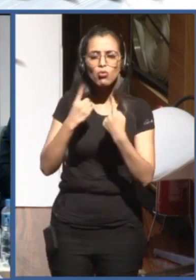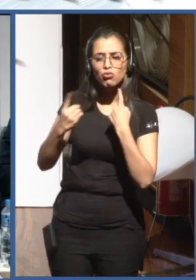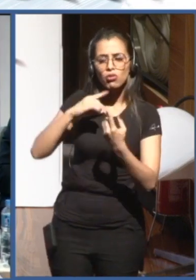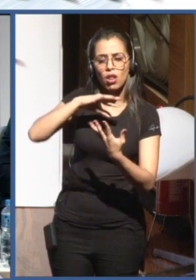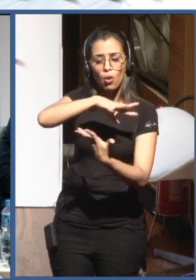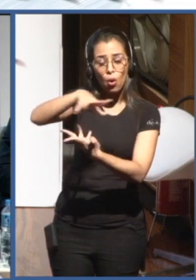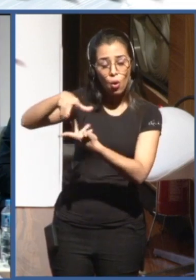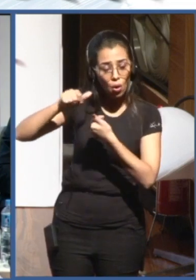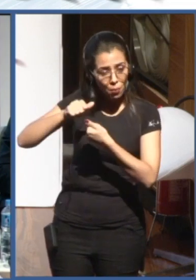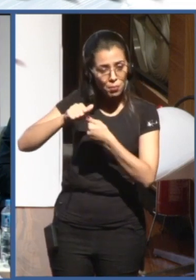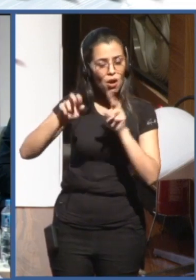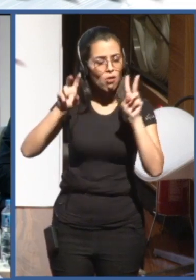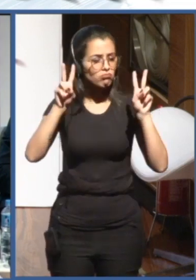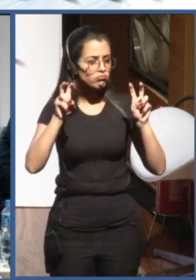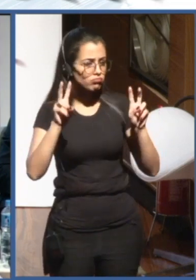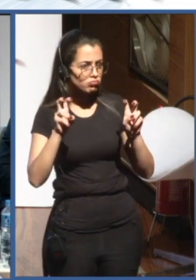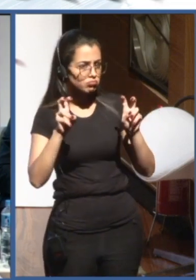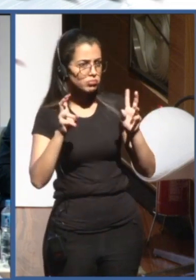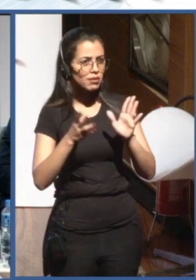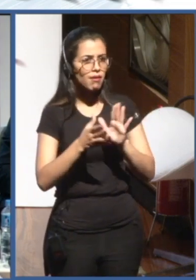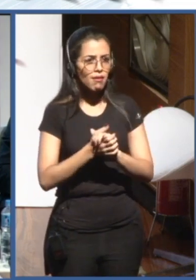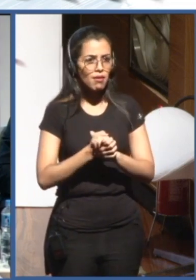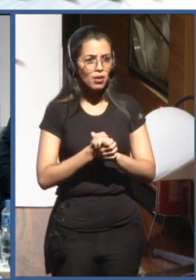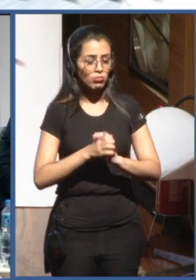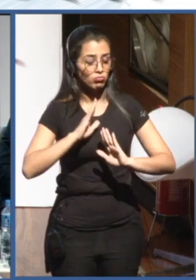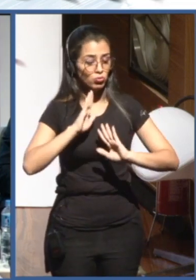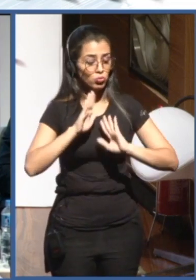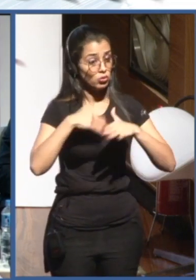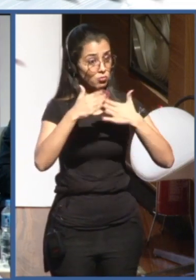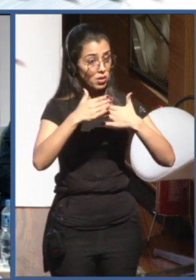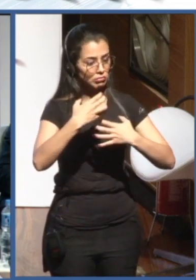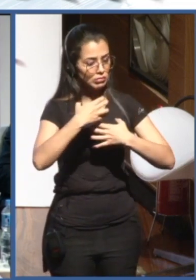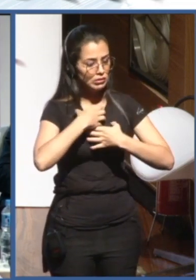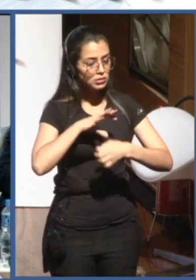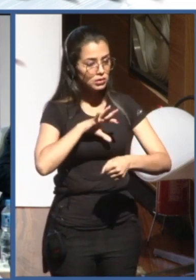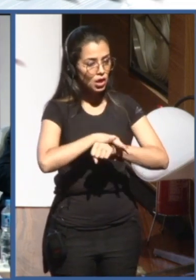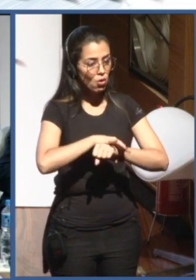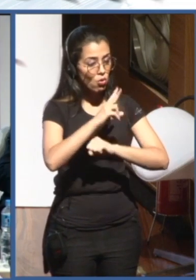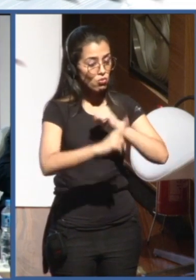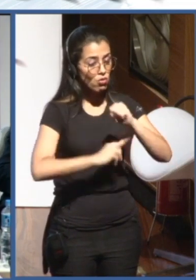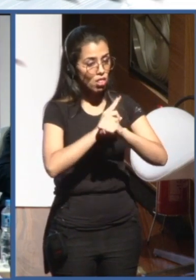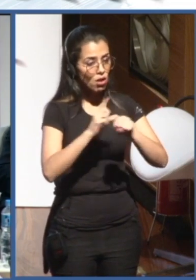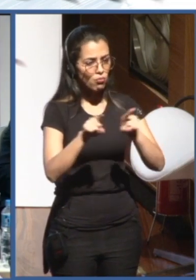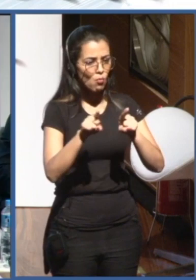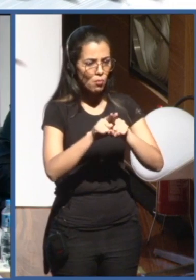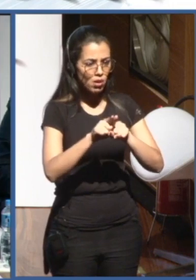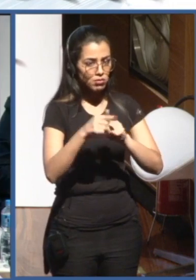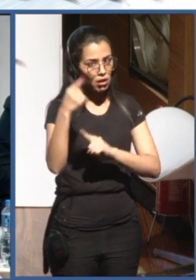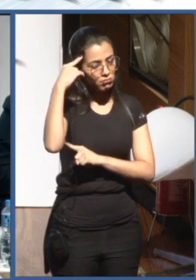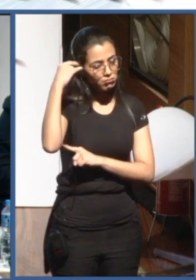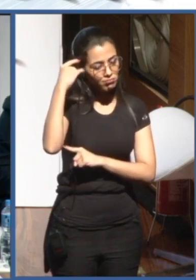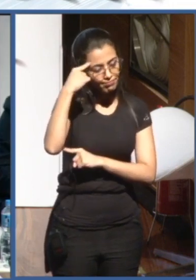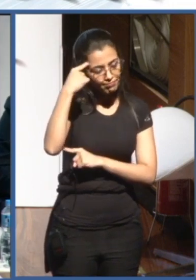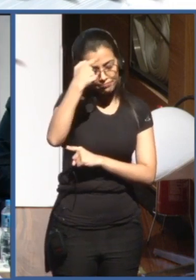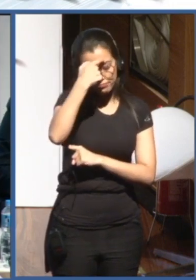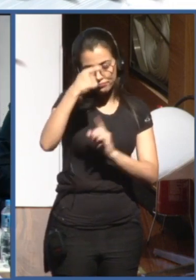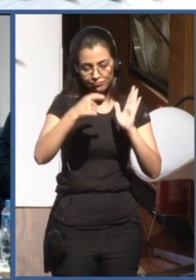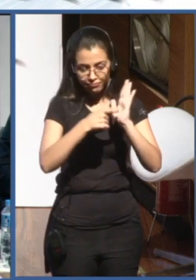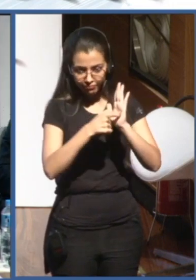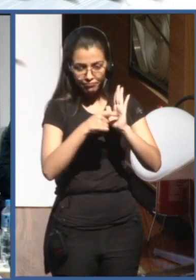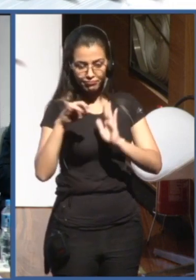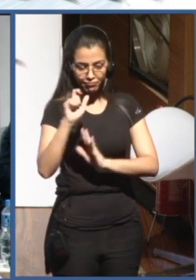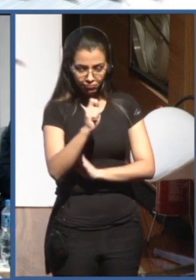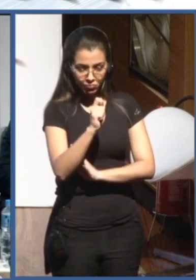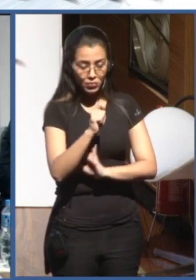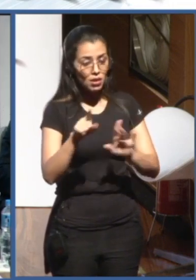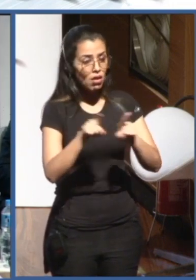inclusive, trusted development of AI, and also equity in, you know, the way people access the technologies.